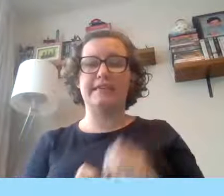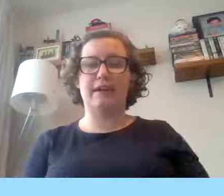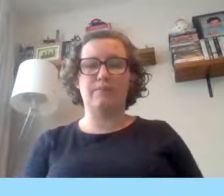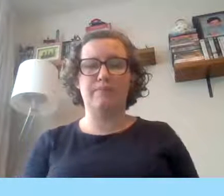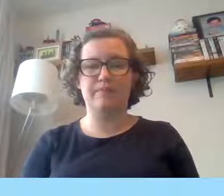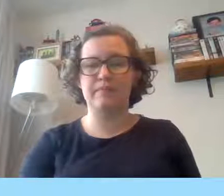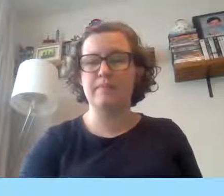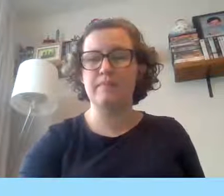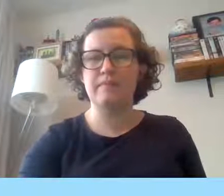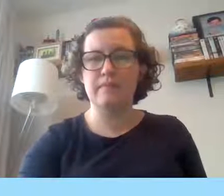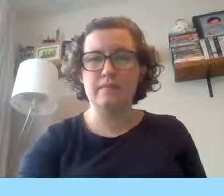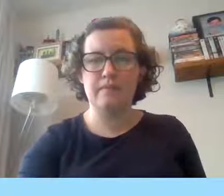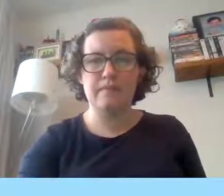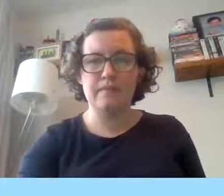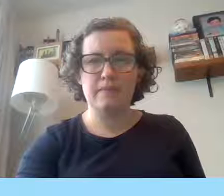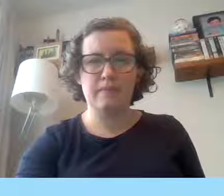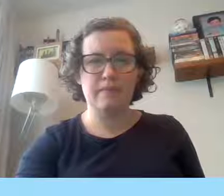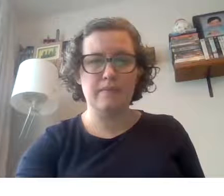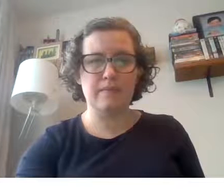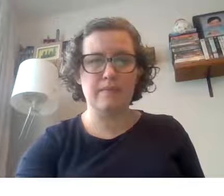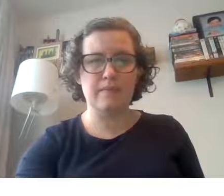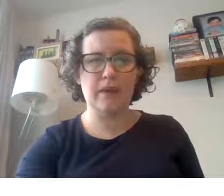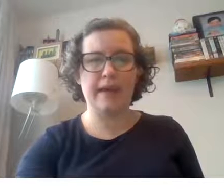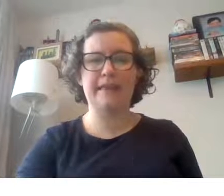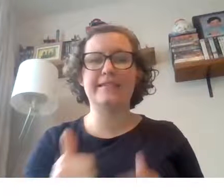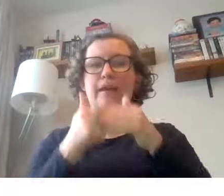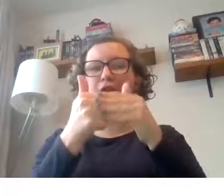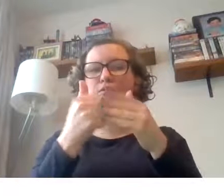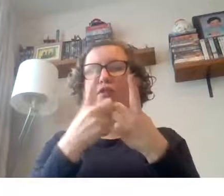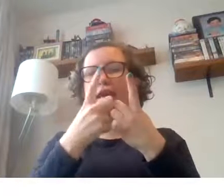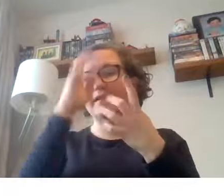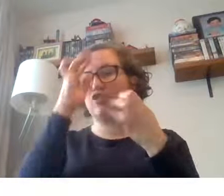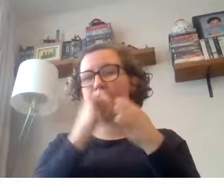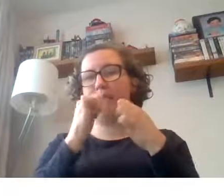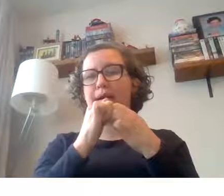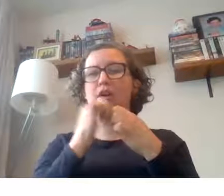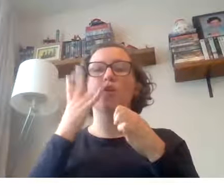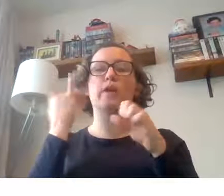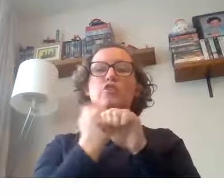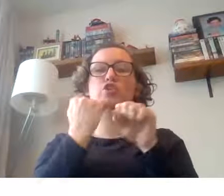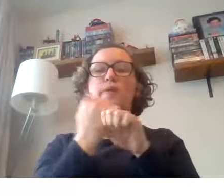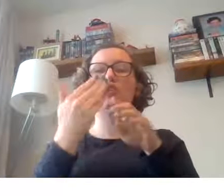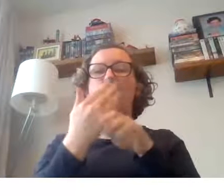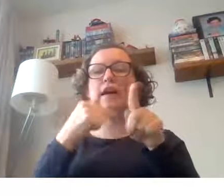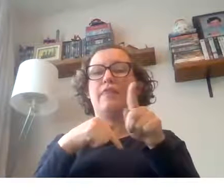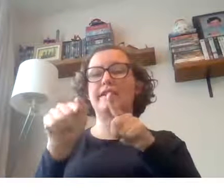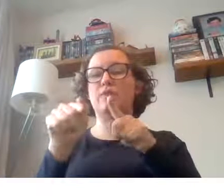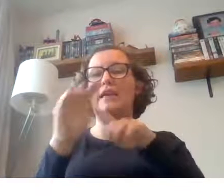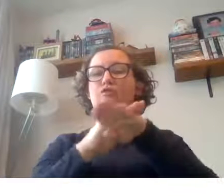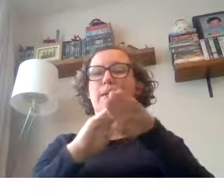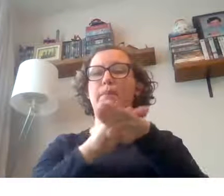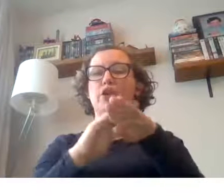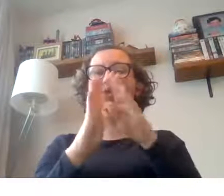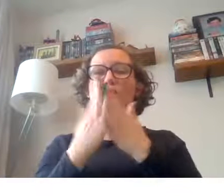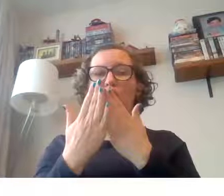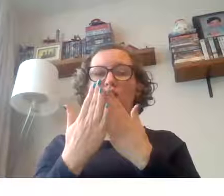can write write it down okay here's some helpful things to remember when you're doing your work this